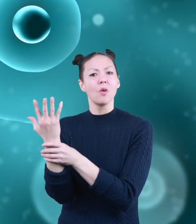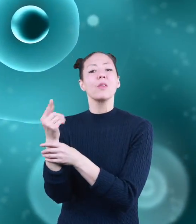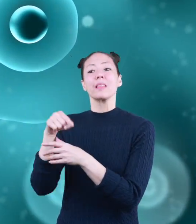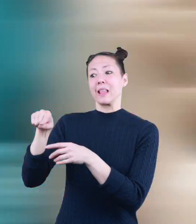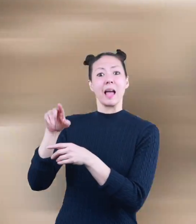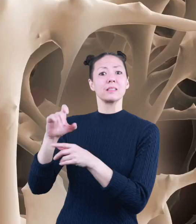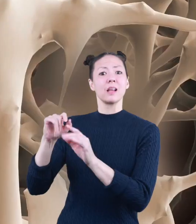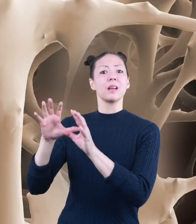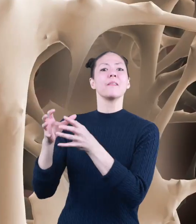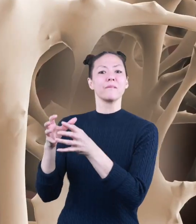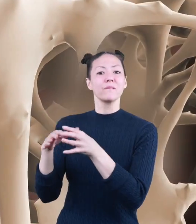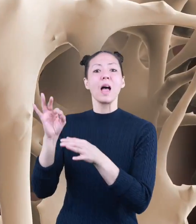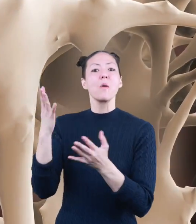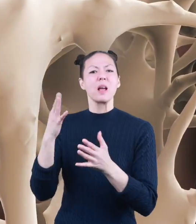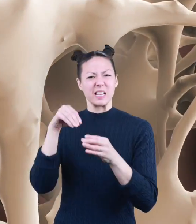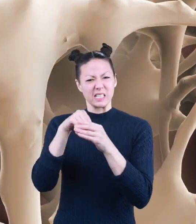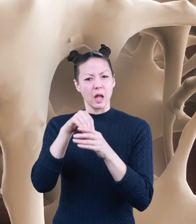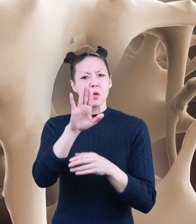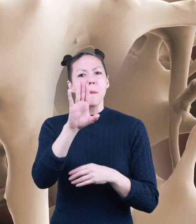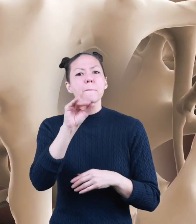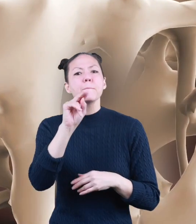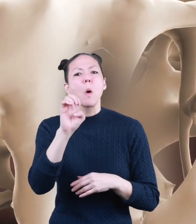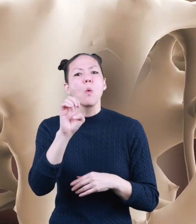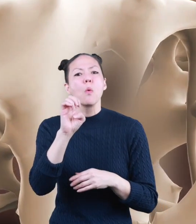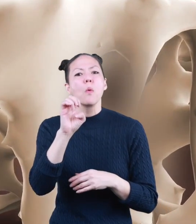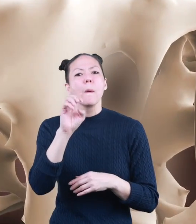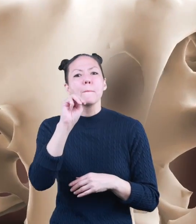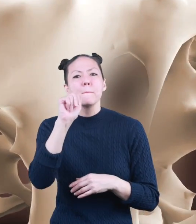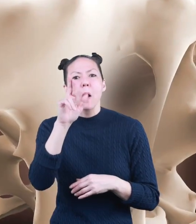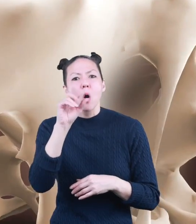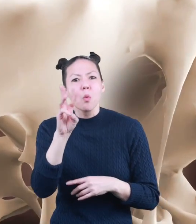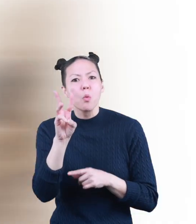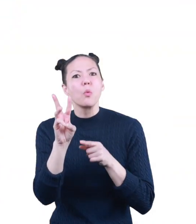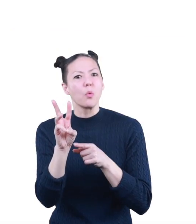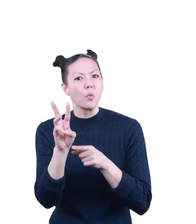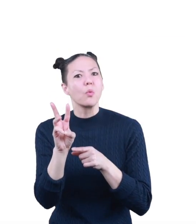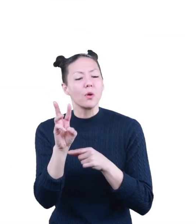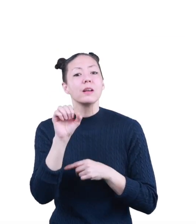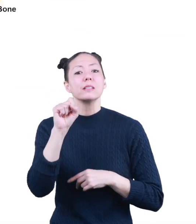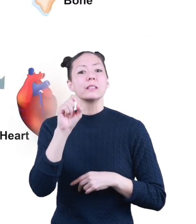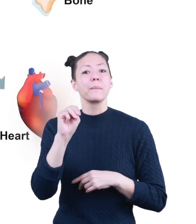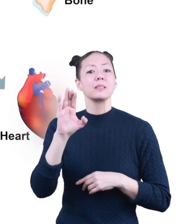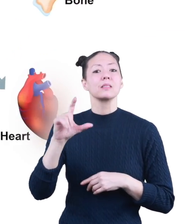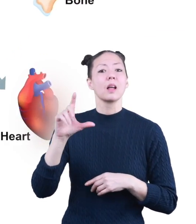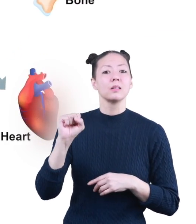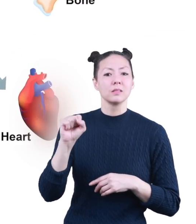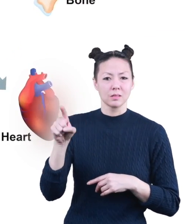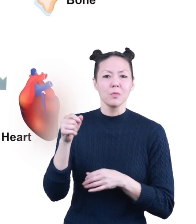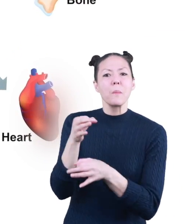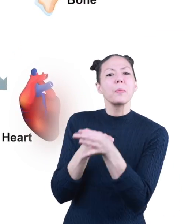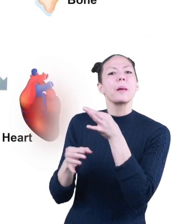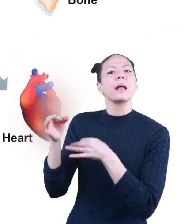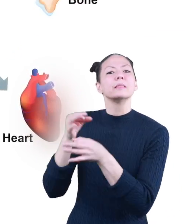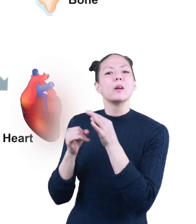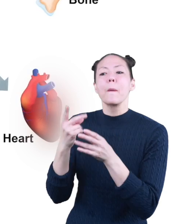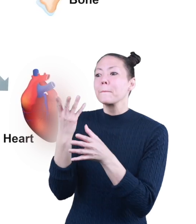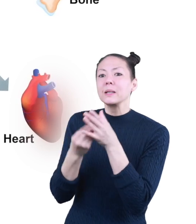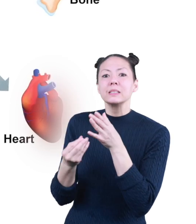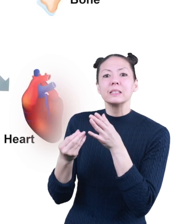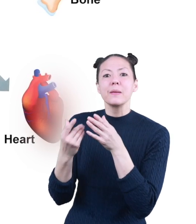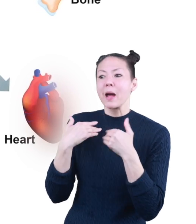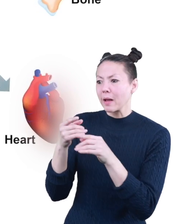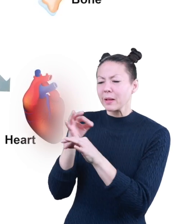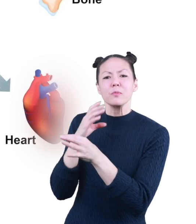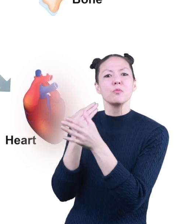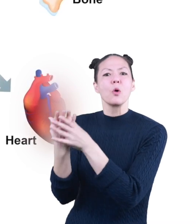of these cells are found in your bone marrow, inside your bones. Stem cells can replace damaged or missing